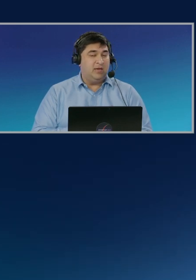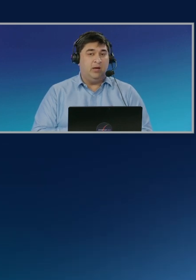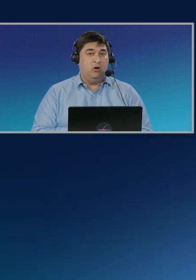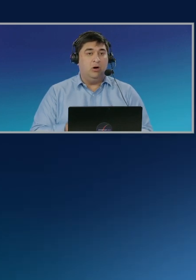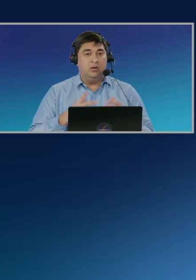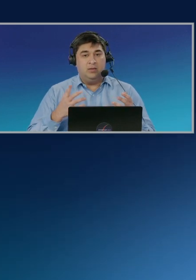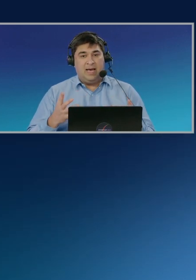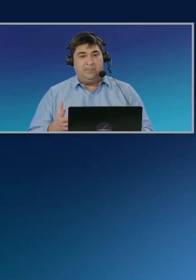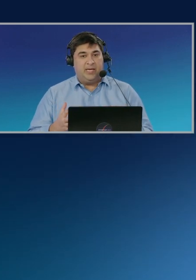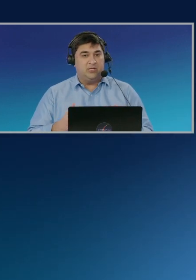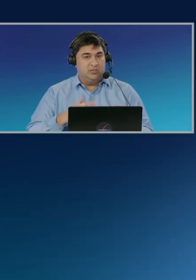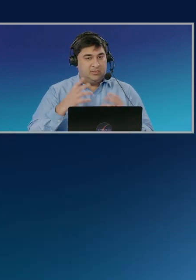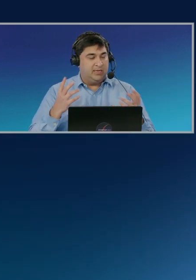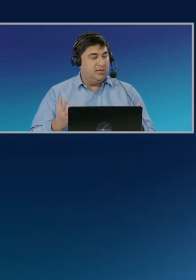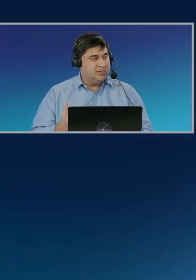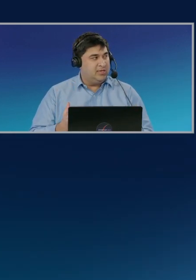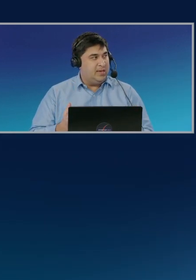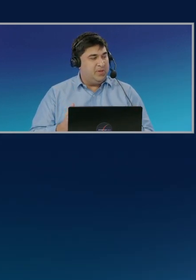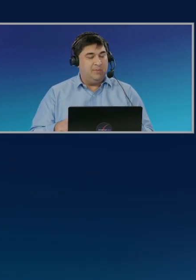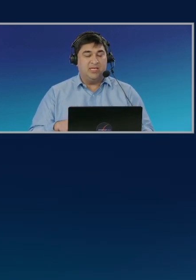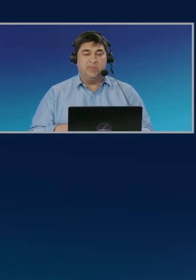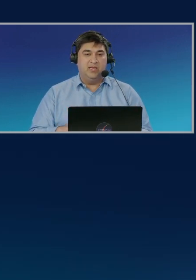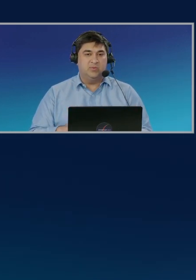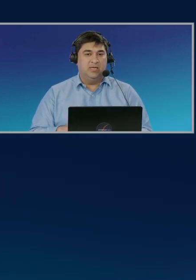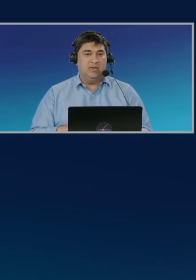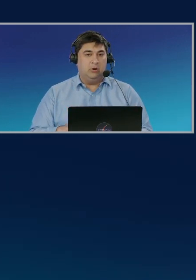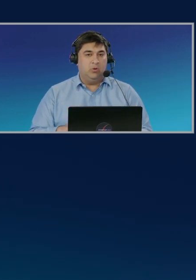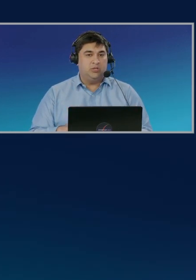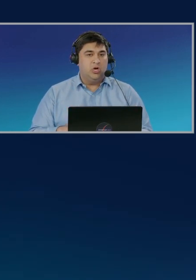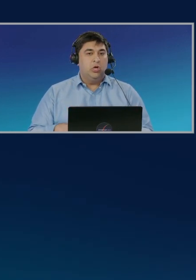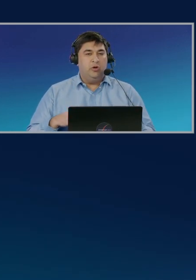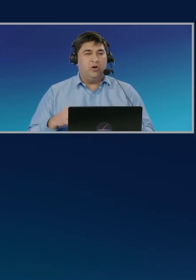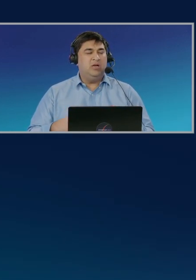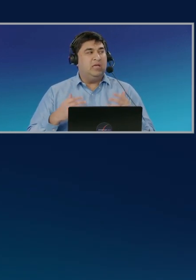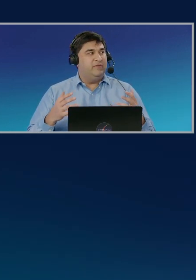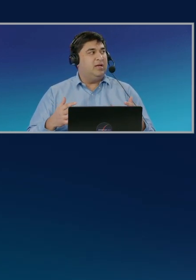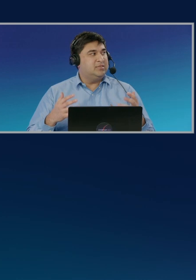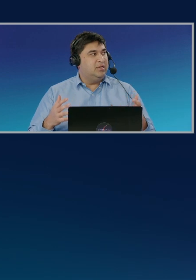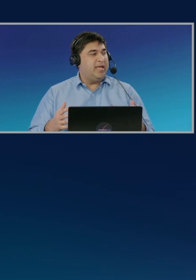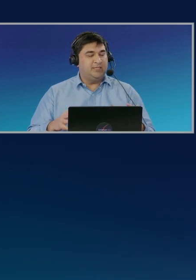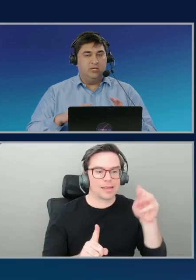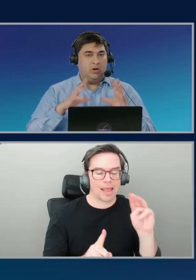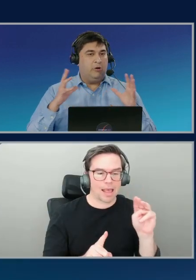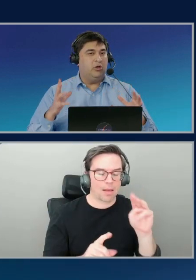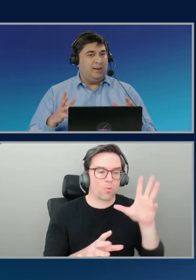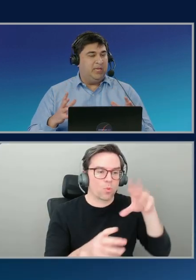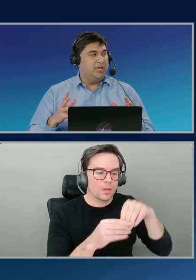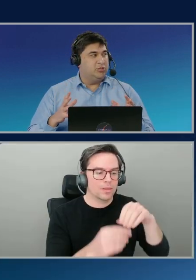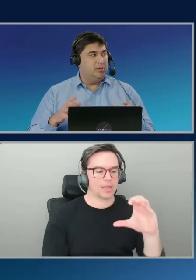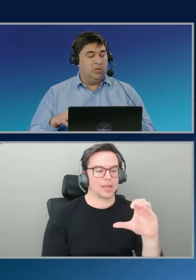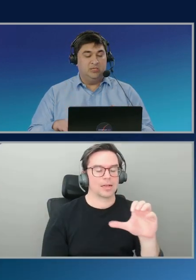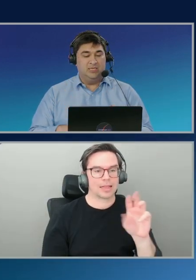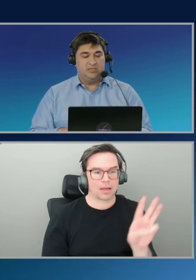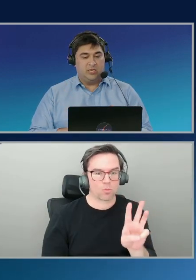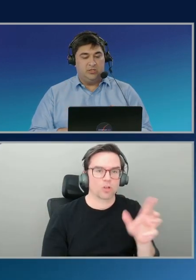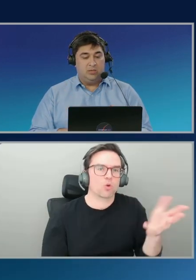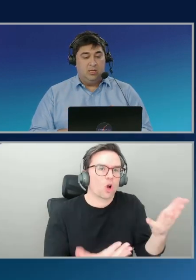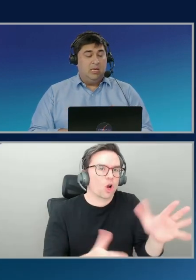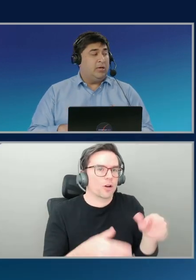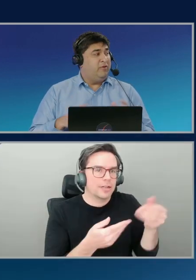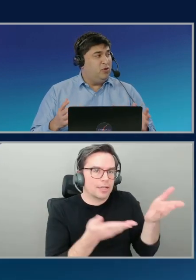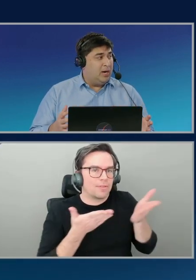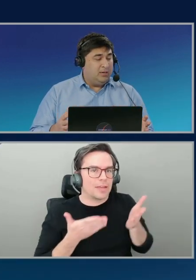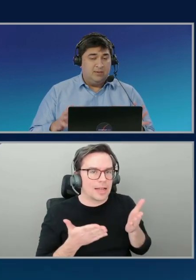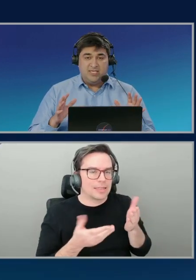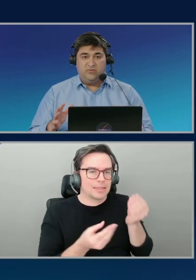X-ray or the application signals or the APM experience within CloudWatch, you've already given us context into how your application topology is structured.